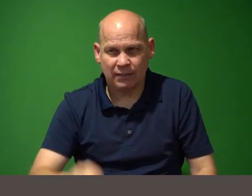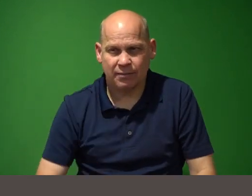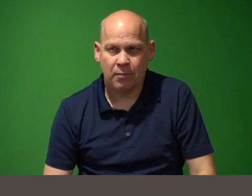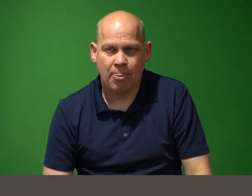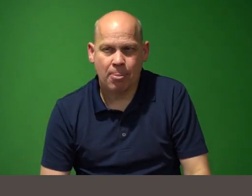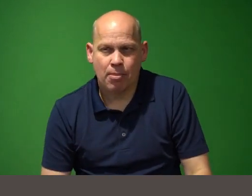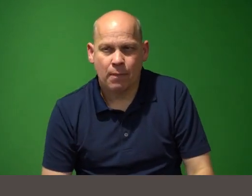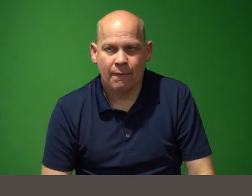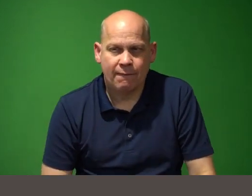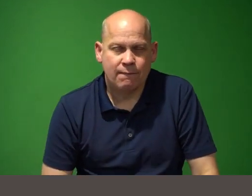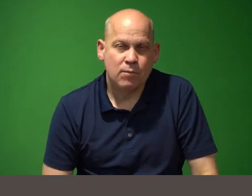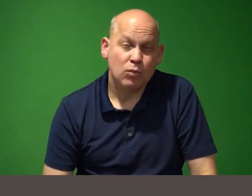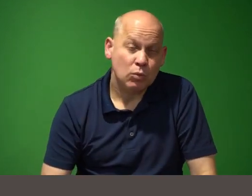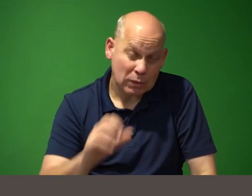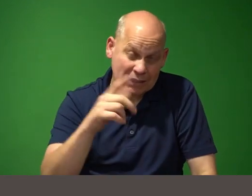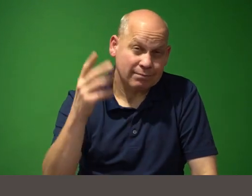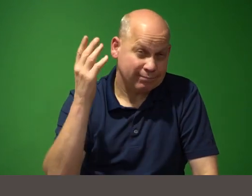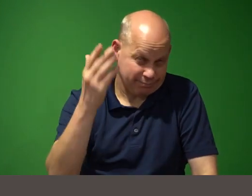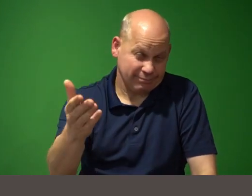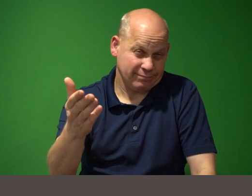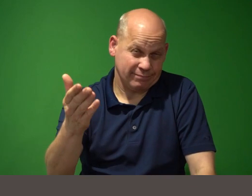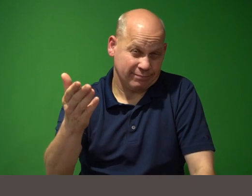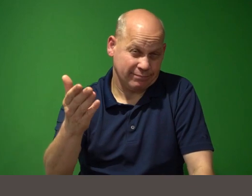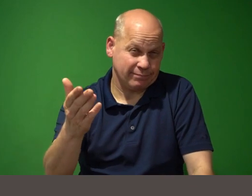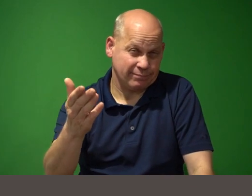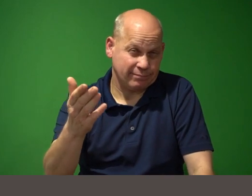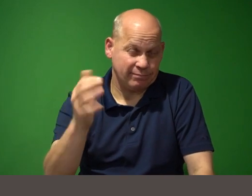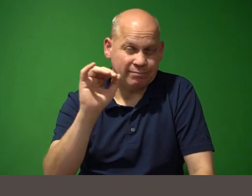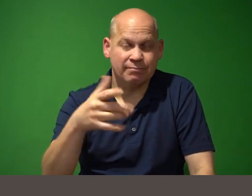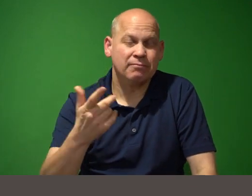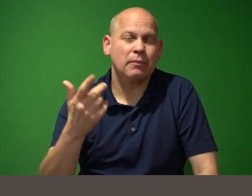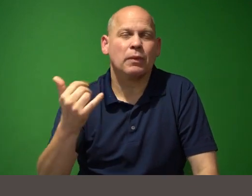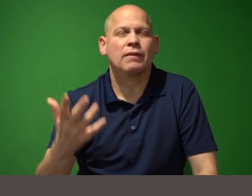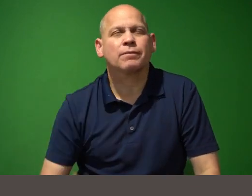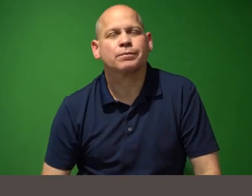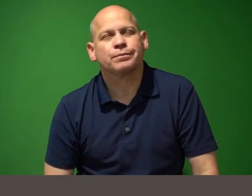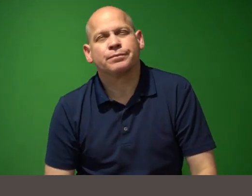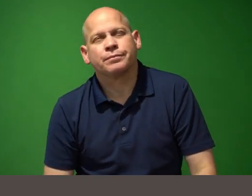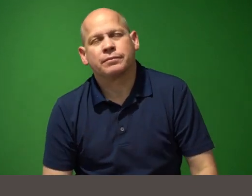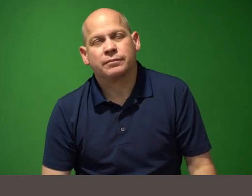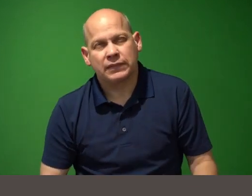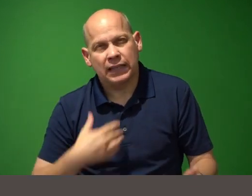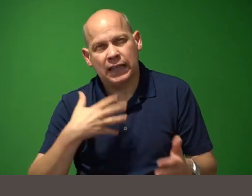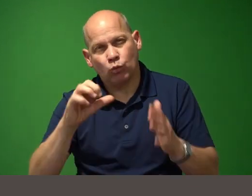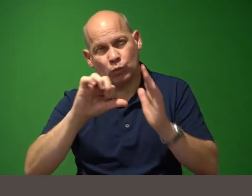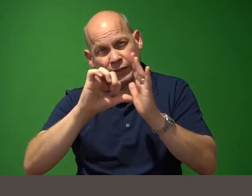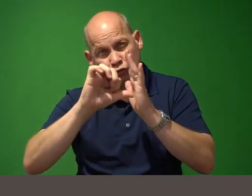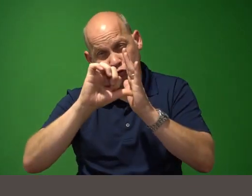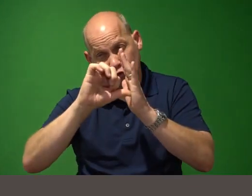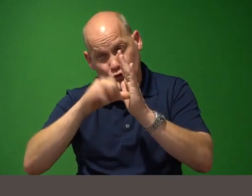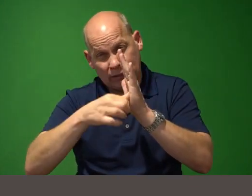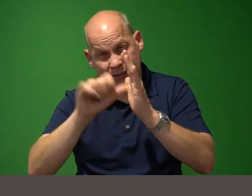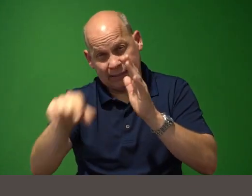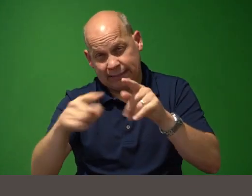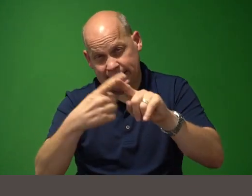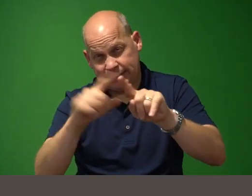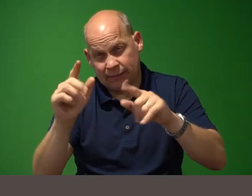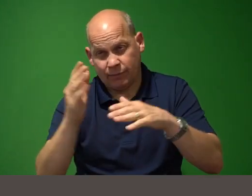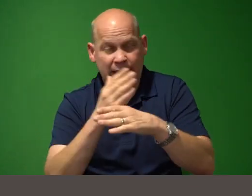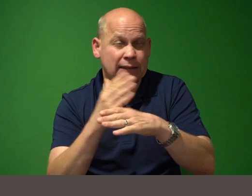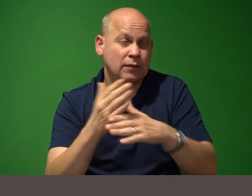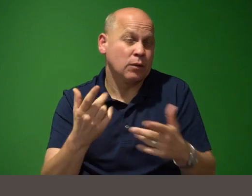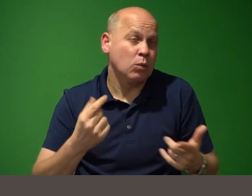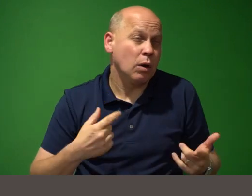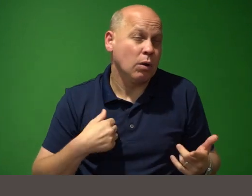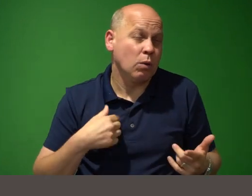there you go uh now i want to stress that this is the difference between what we would generally call